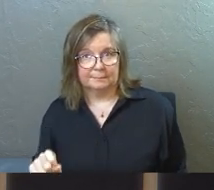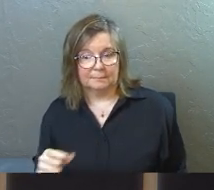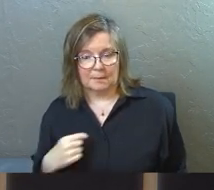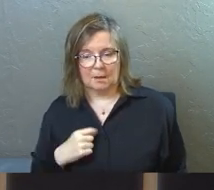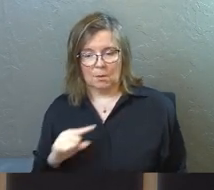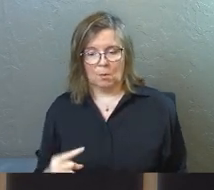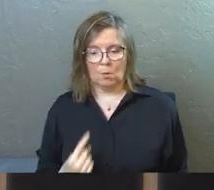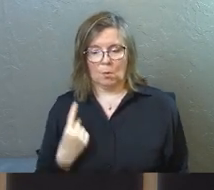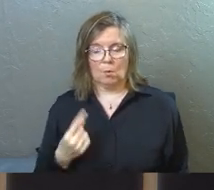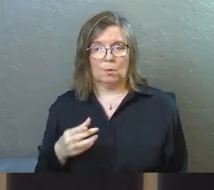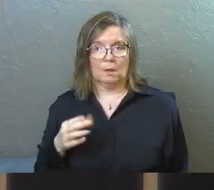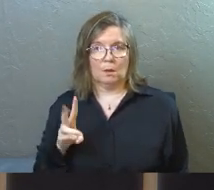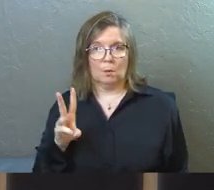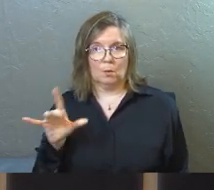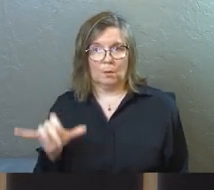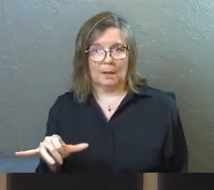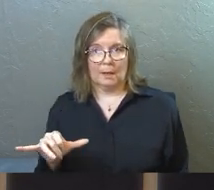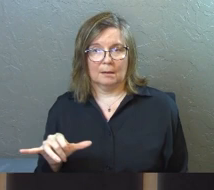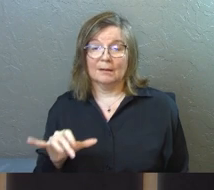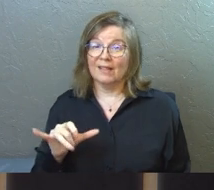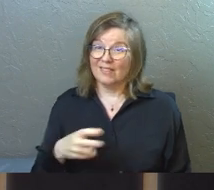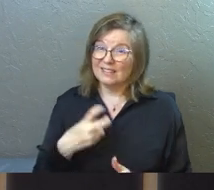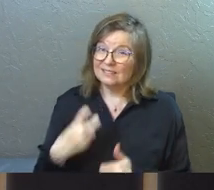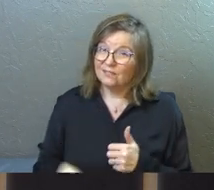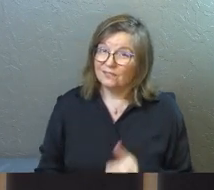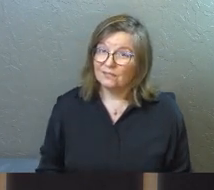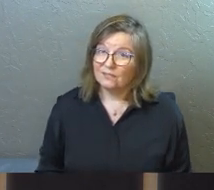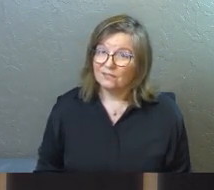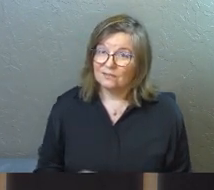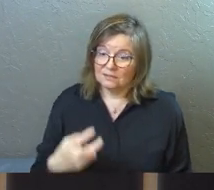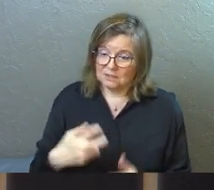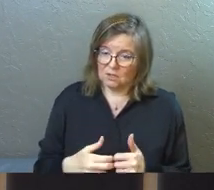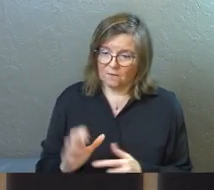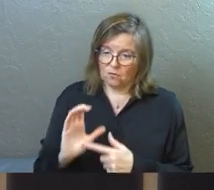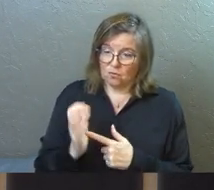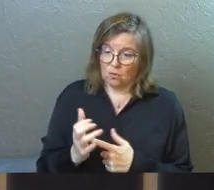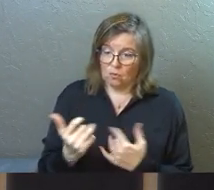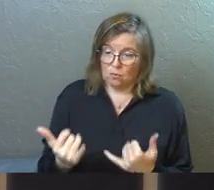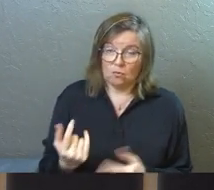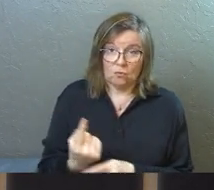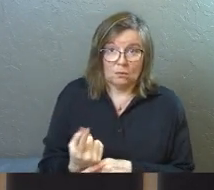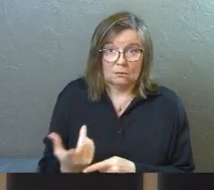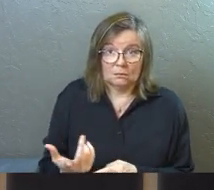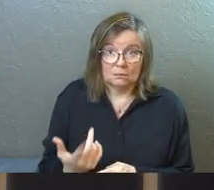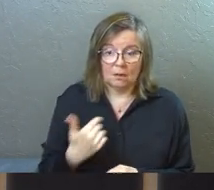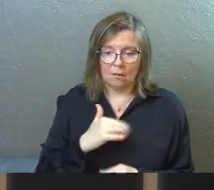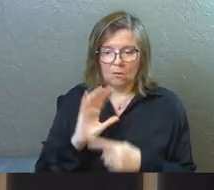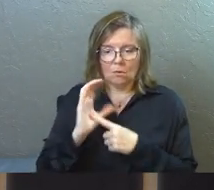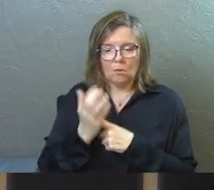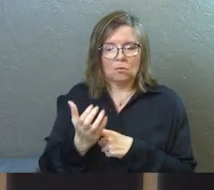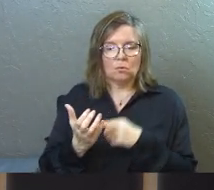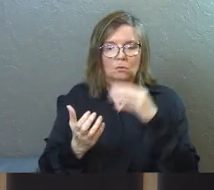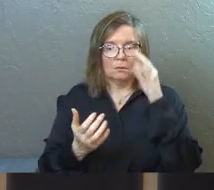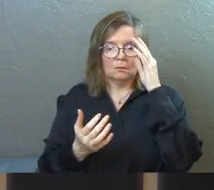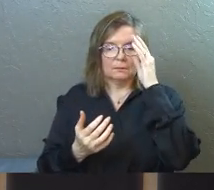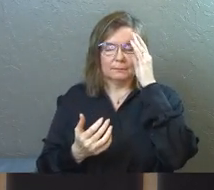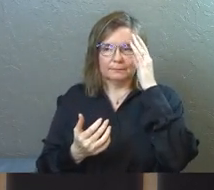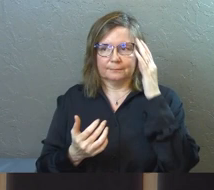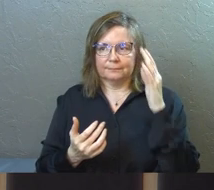I'm the only way, he says. And that's tough. It's tough in our culture, isn't it? In our culture,